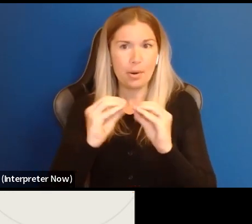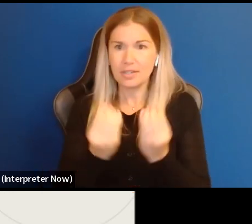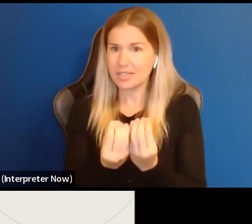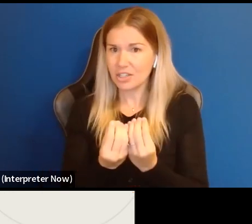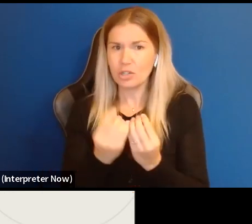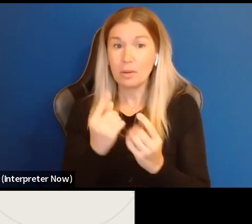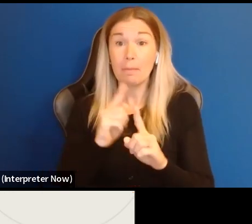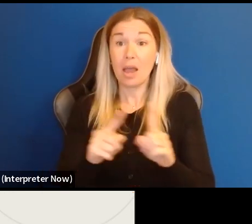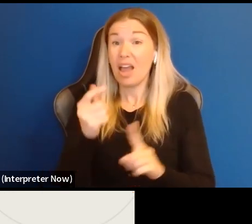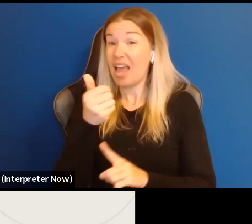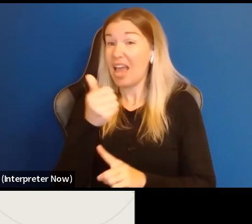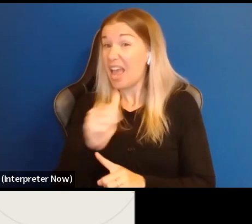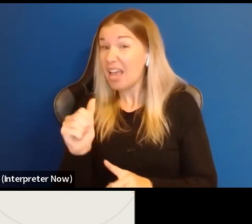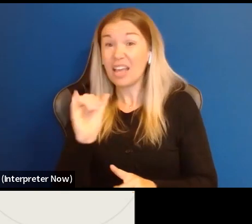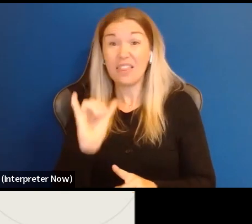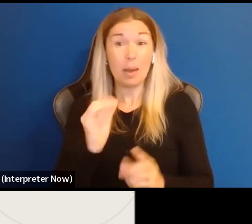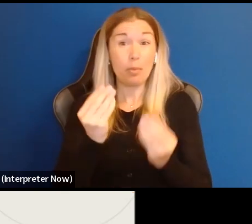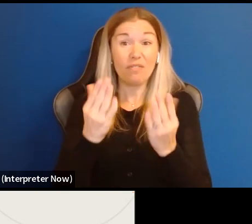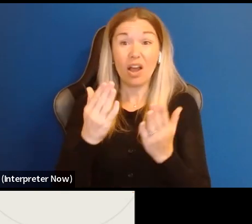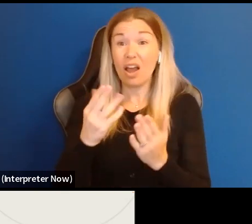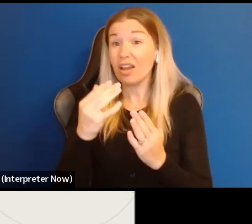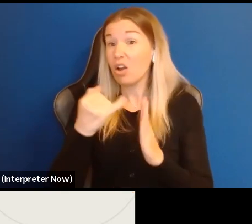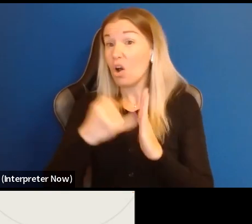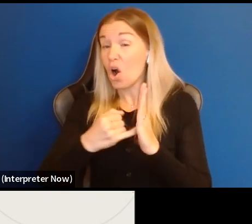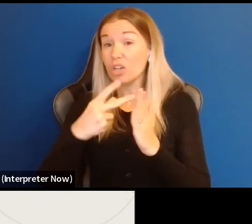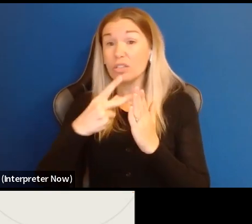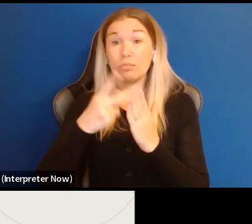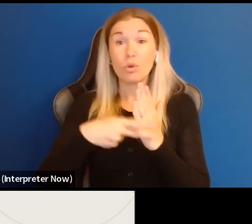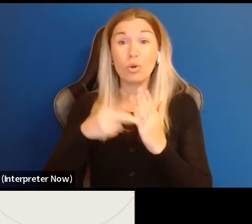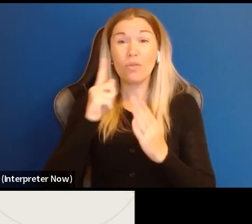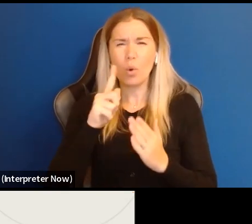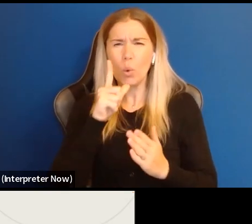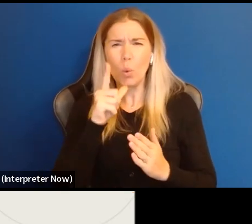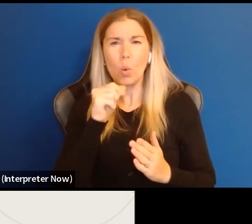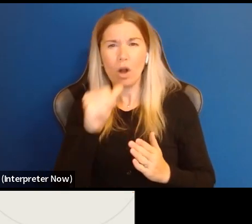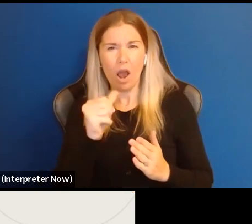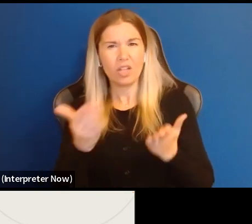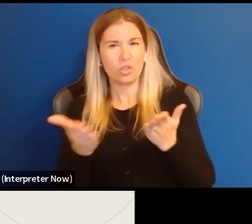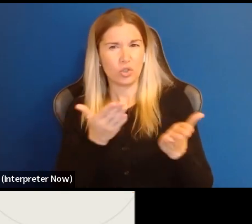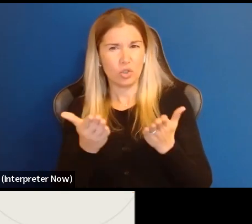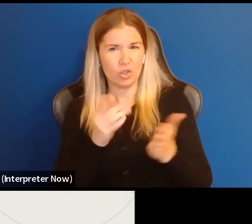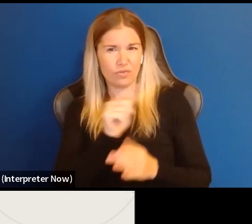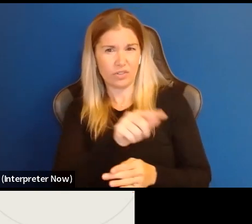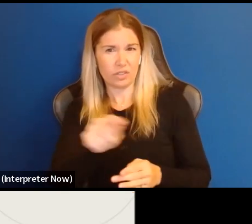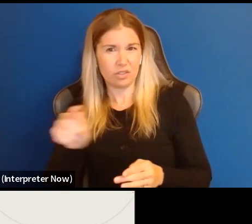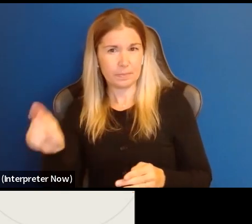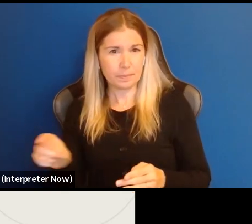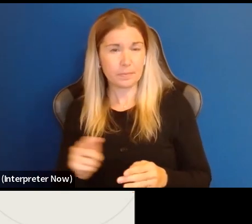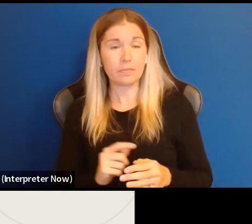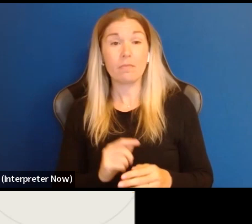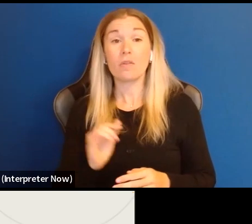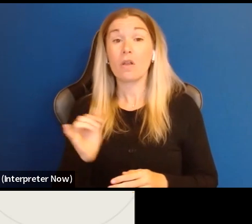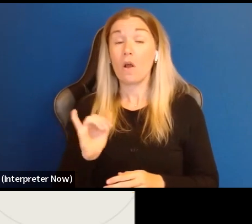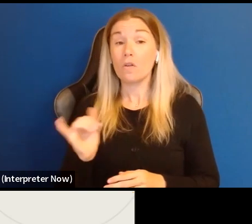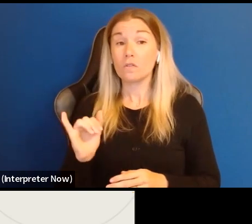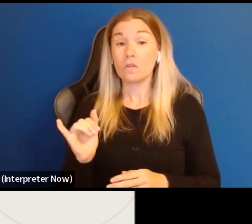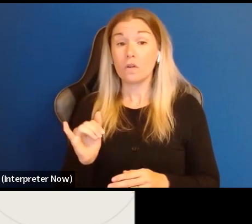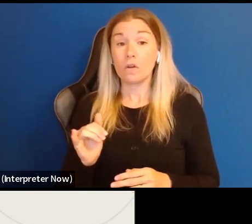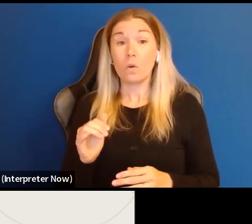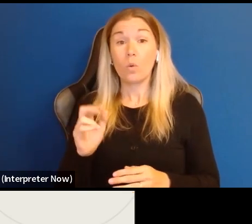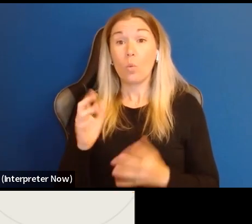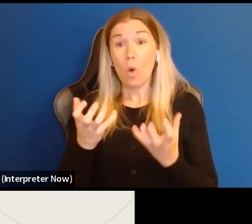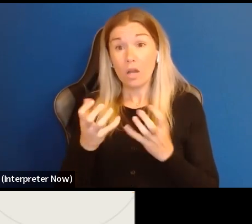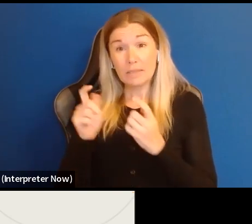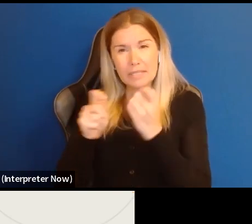that present arts programming to underserved communities. We're also looking for arts organizations, specifically nonprofits